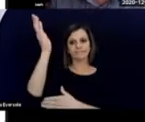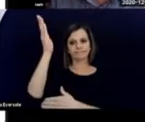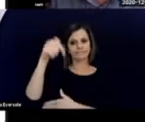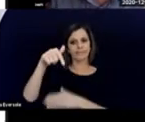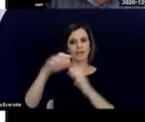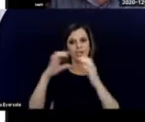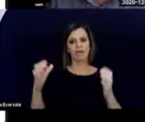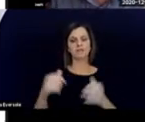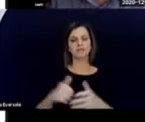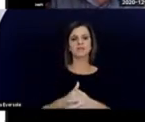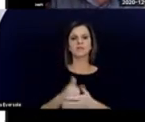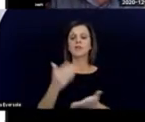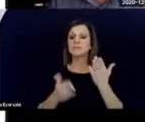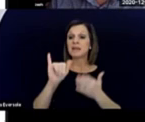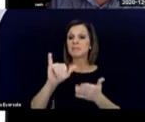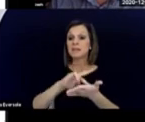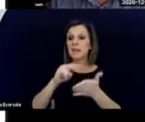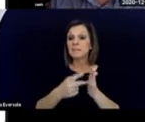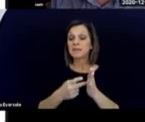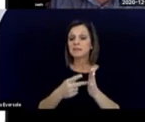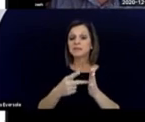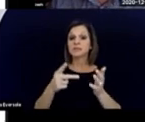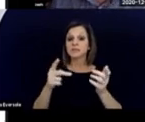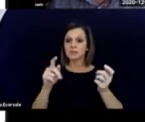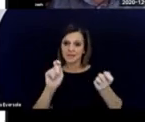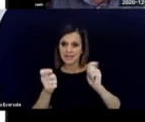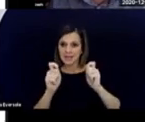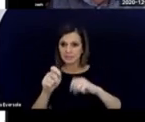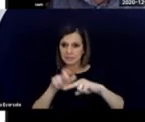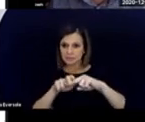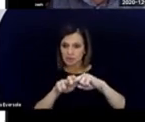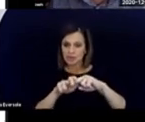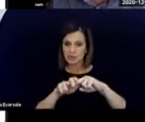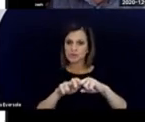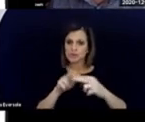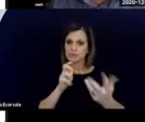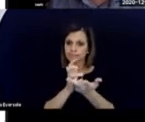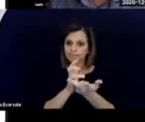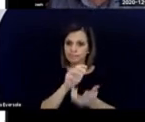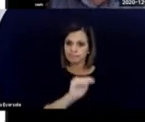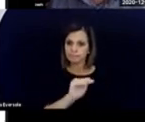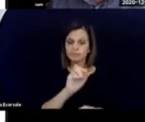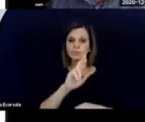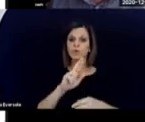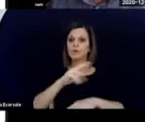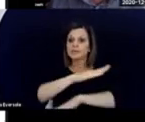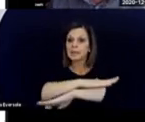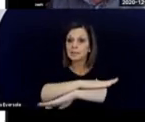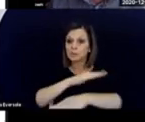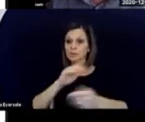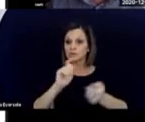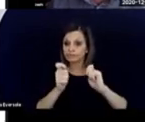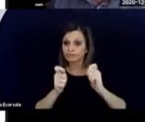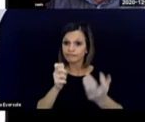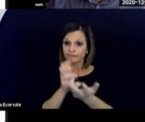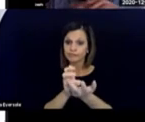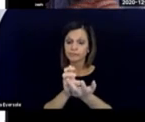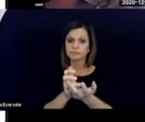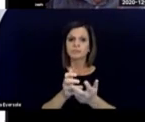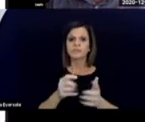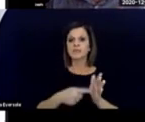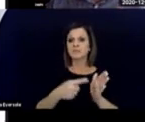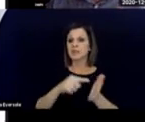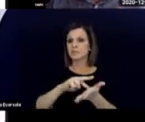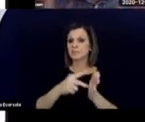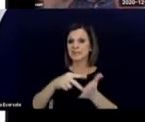adaptive chairs and adaptive tables. Sometimes it can mean standing. Some children, I know it's